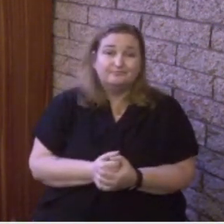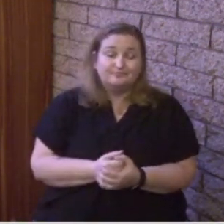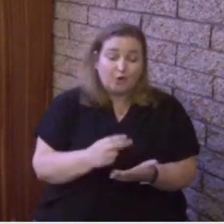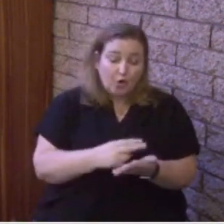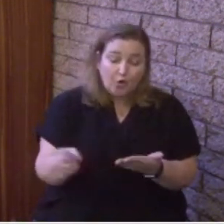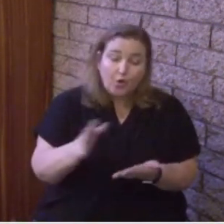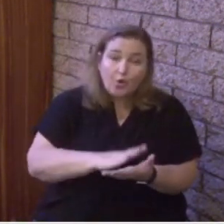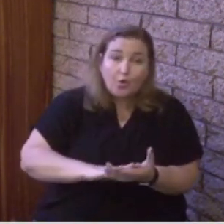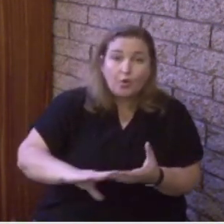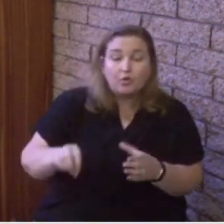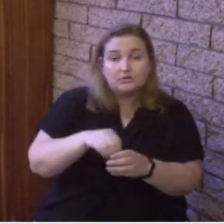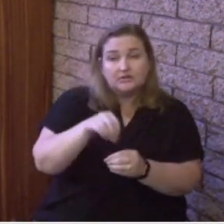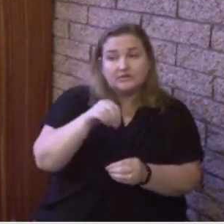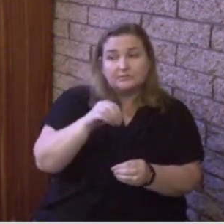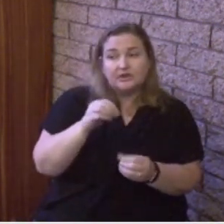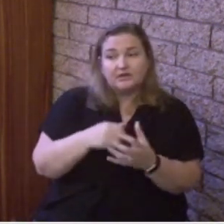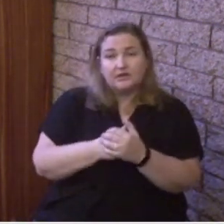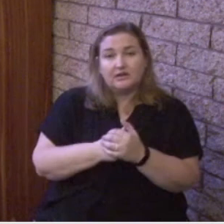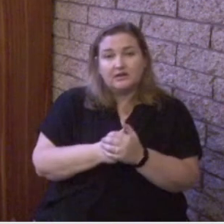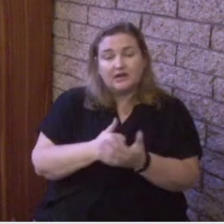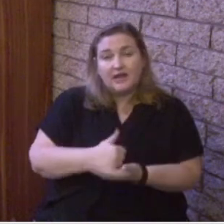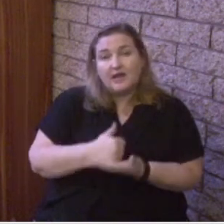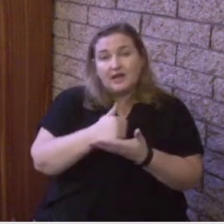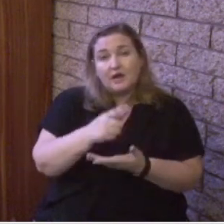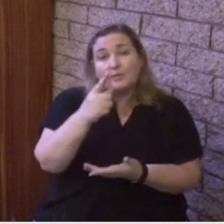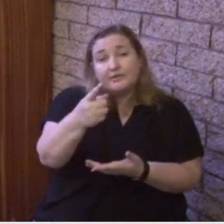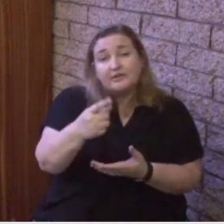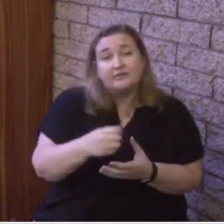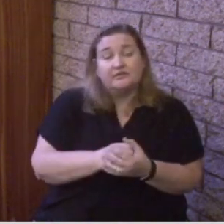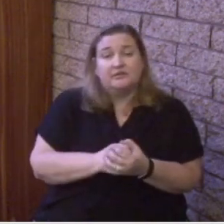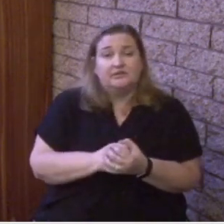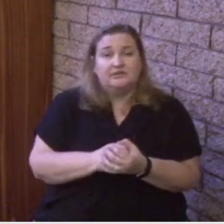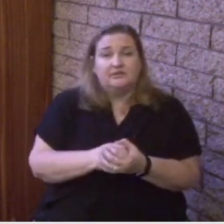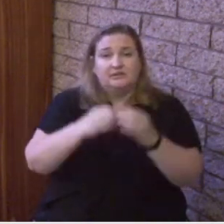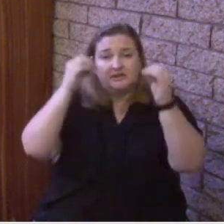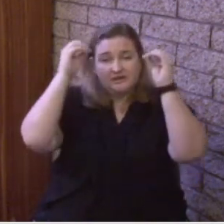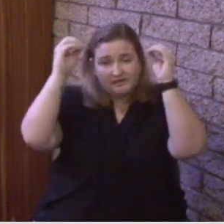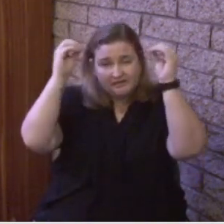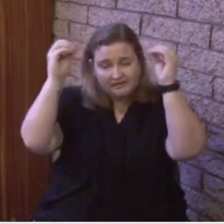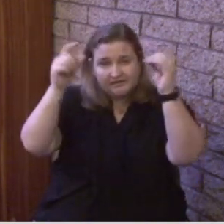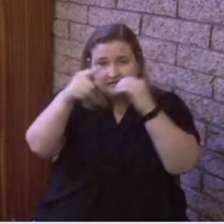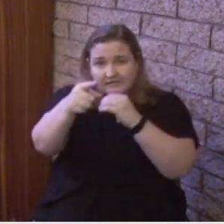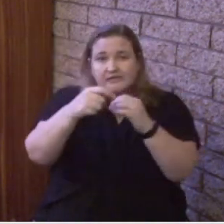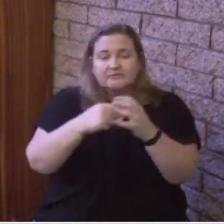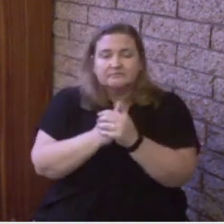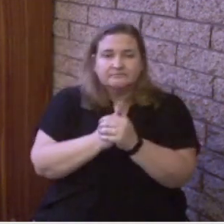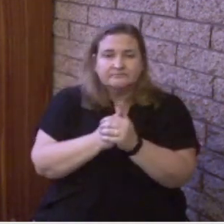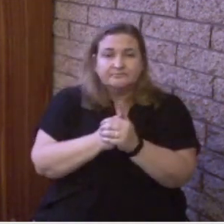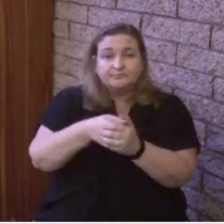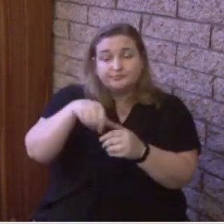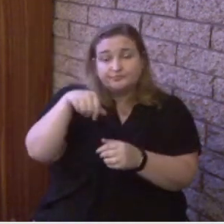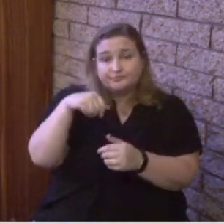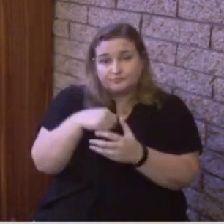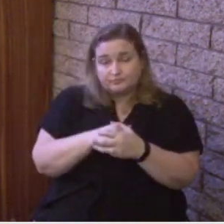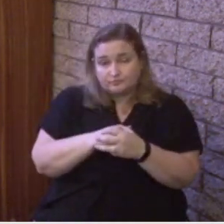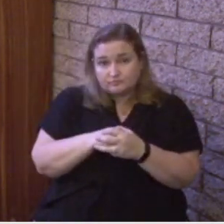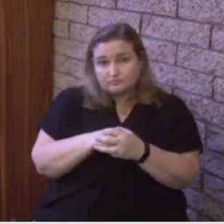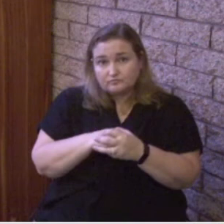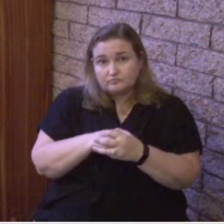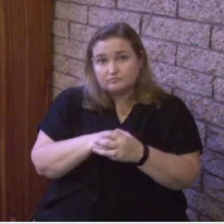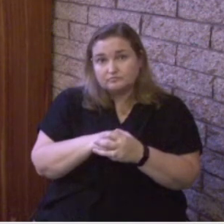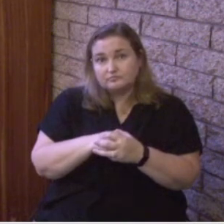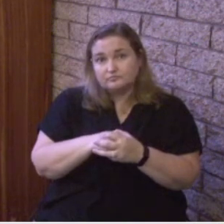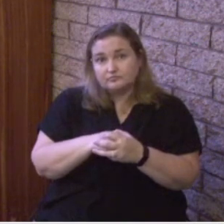Holy Spirit helps you and teaches you and reminds you to be each and every day of your life.